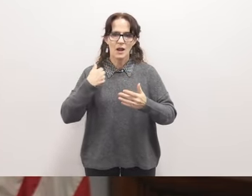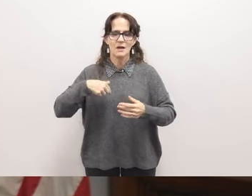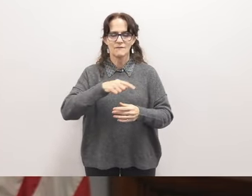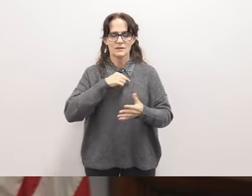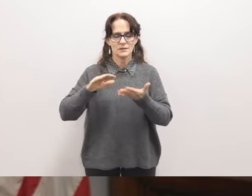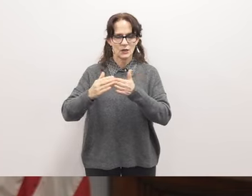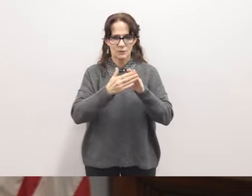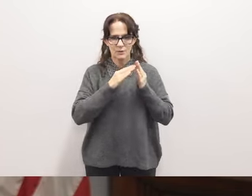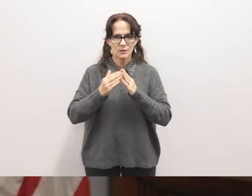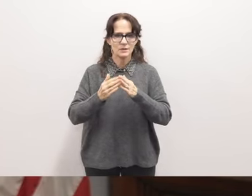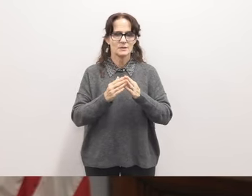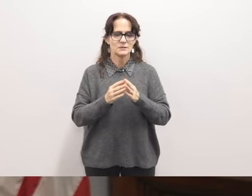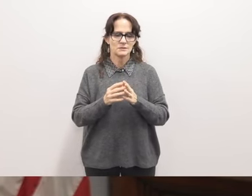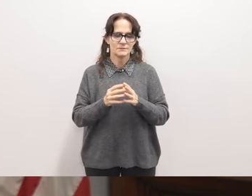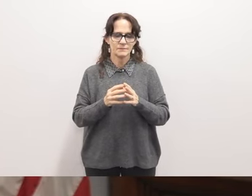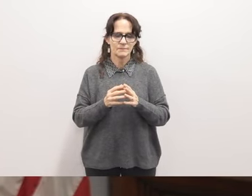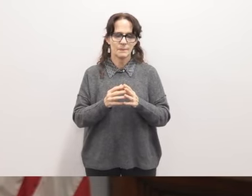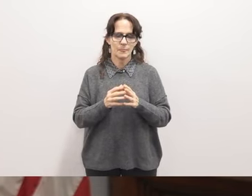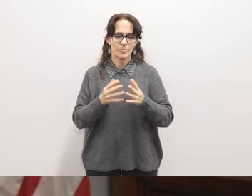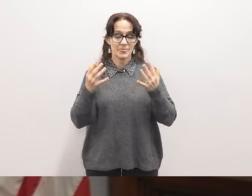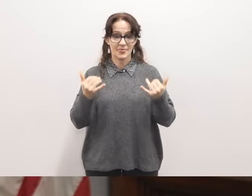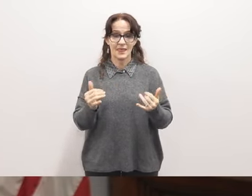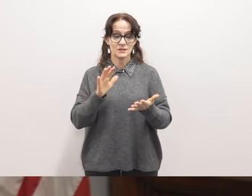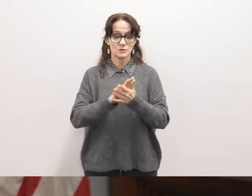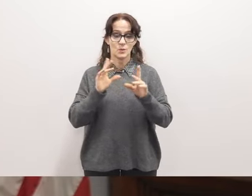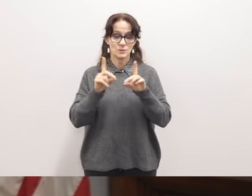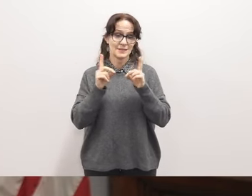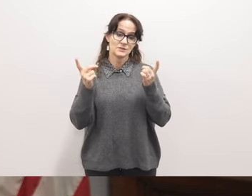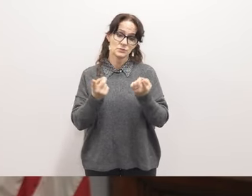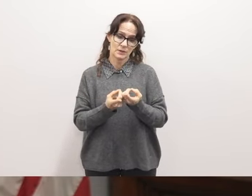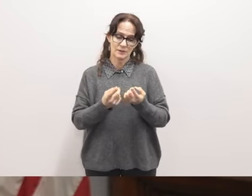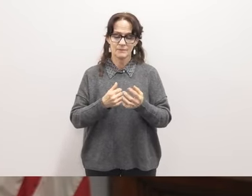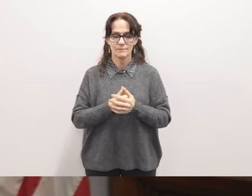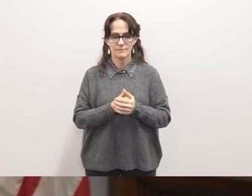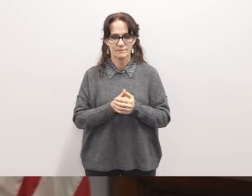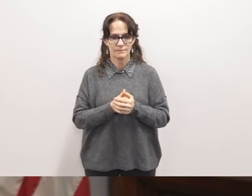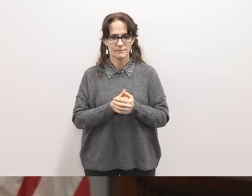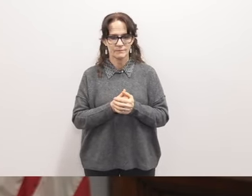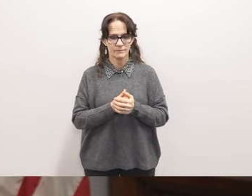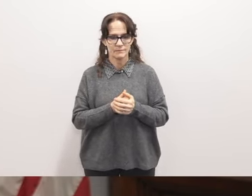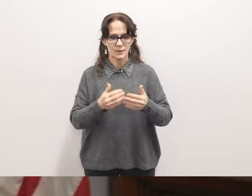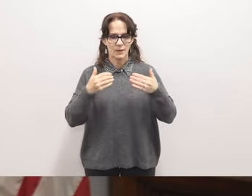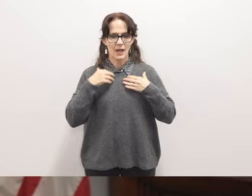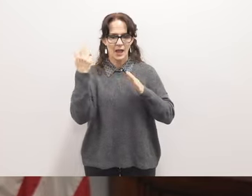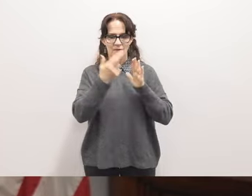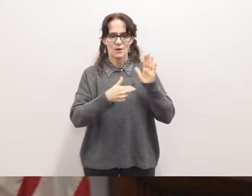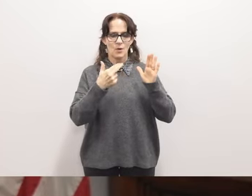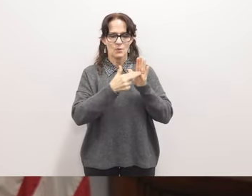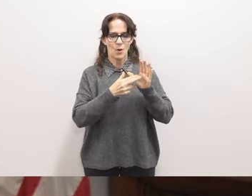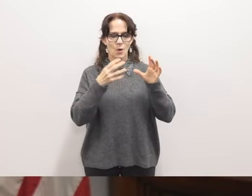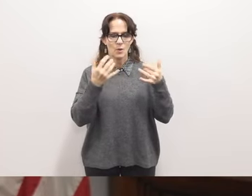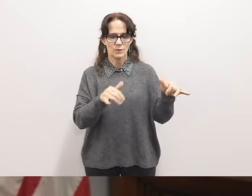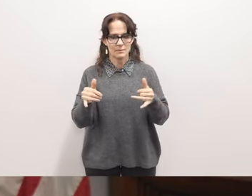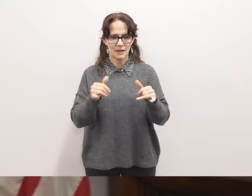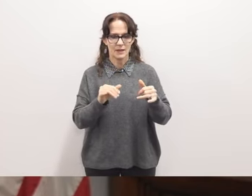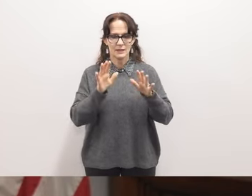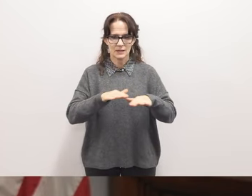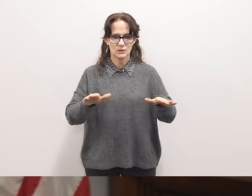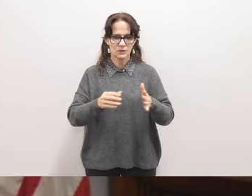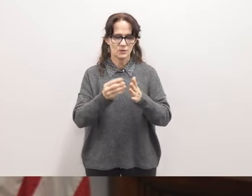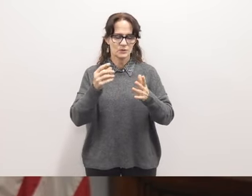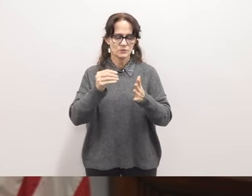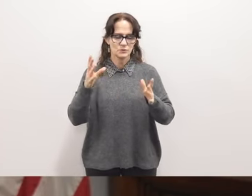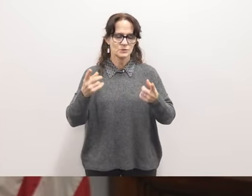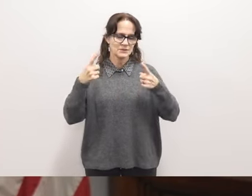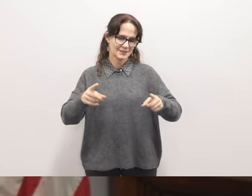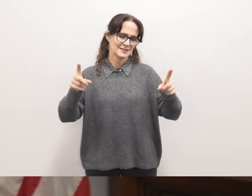our communities and our respective communities in this in this school district um we have a role to play in all children's and students success